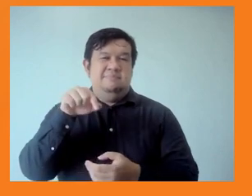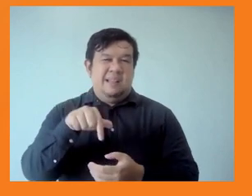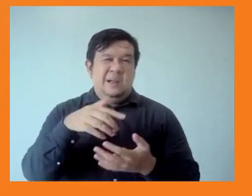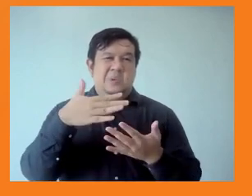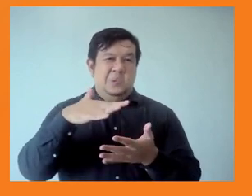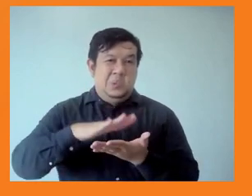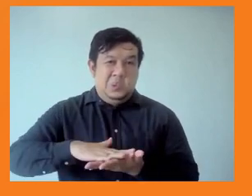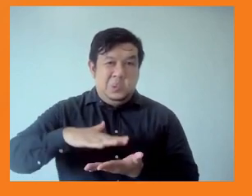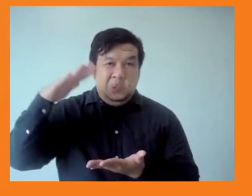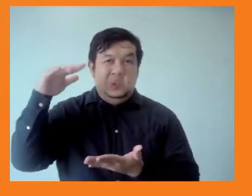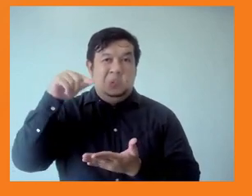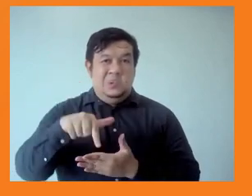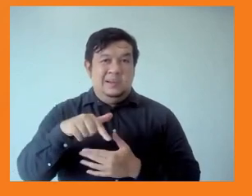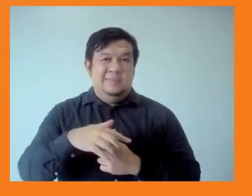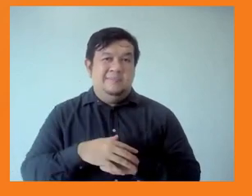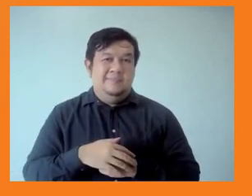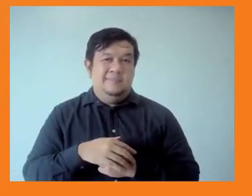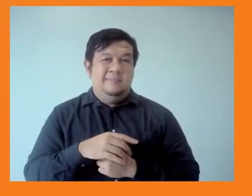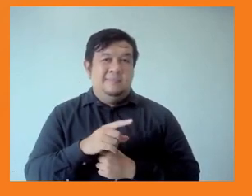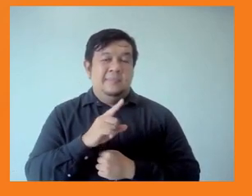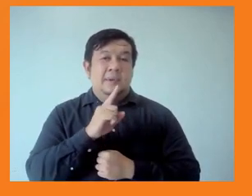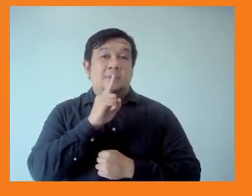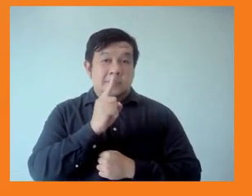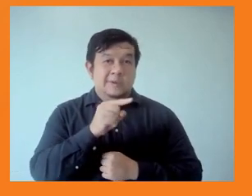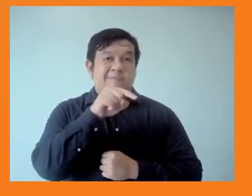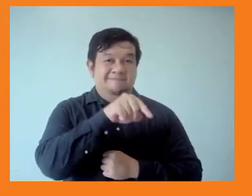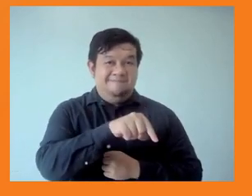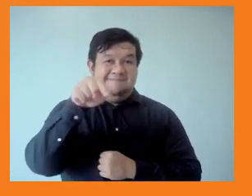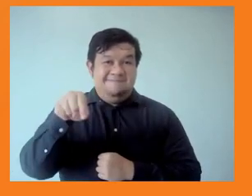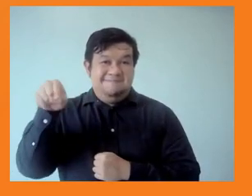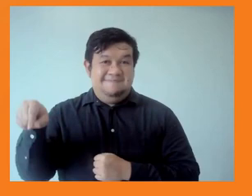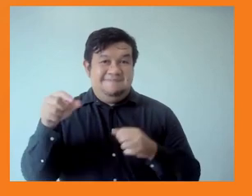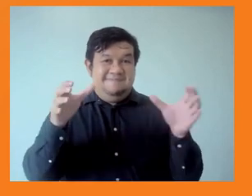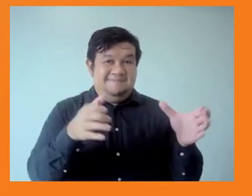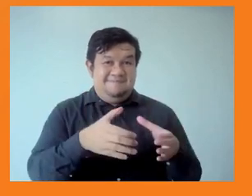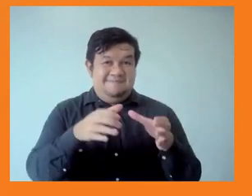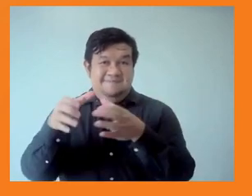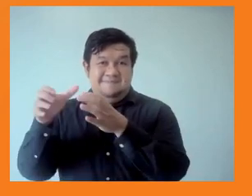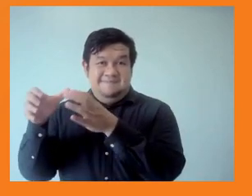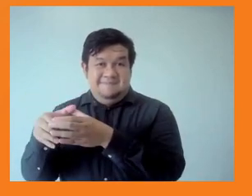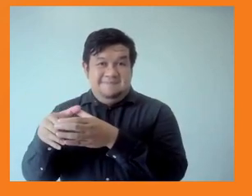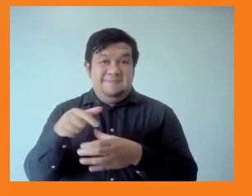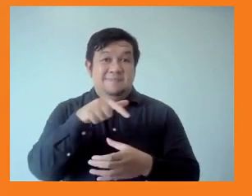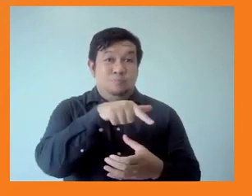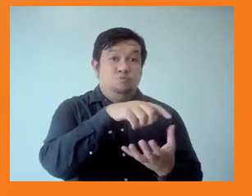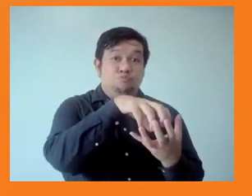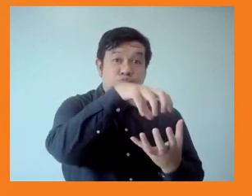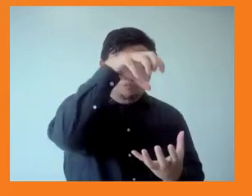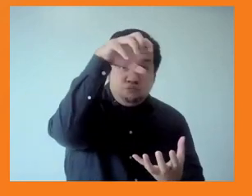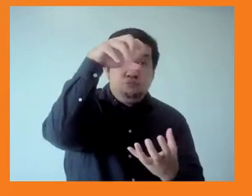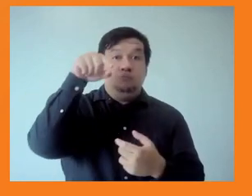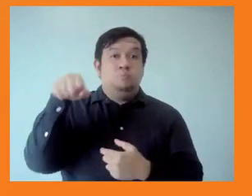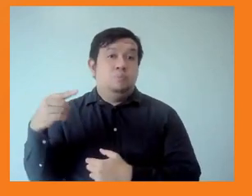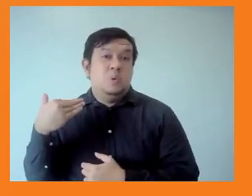could introduce solidarity taxes on the rich at this really important time to fight inequality and recover from the pandemic, and